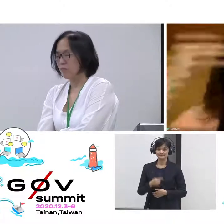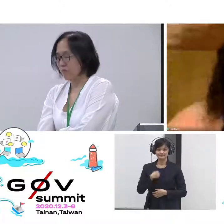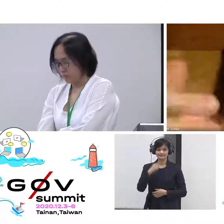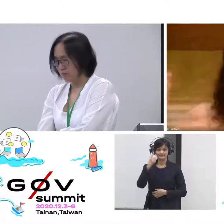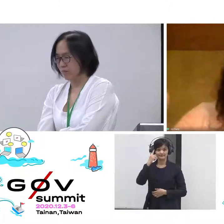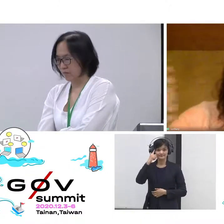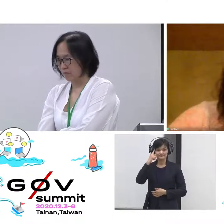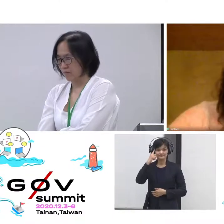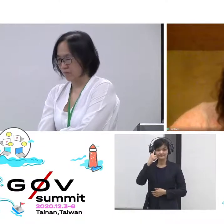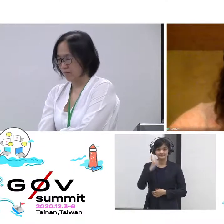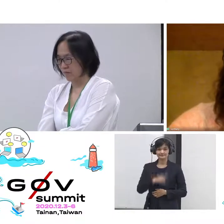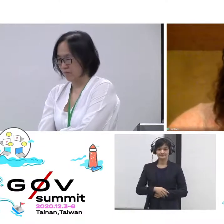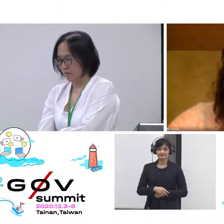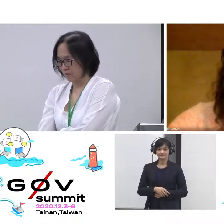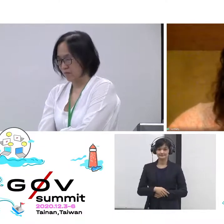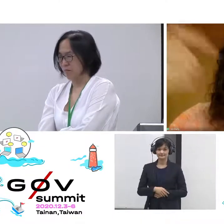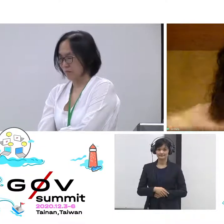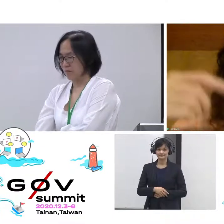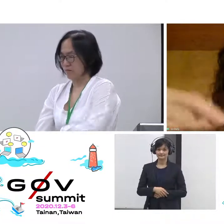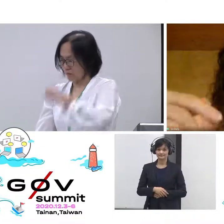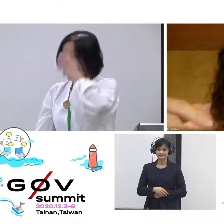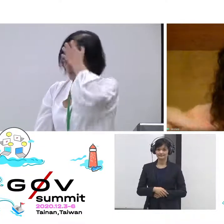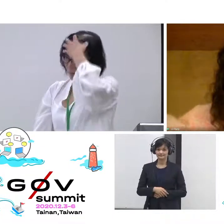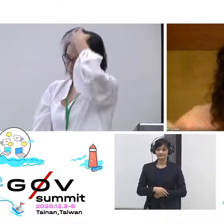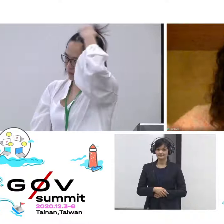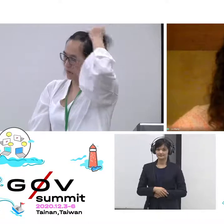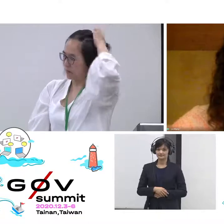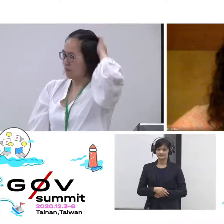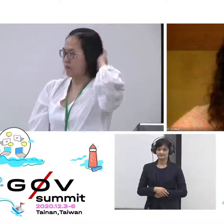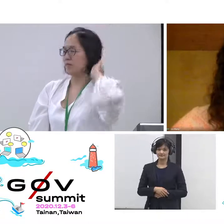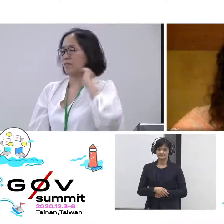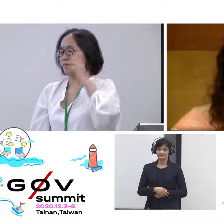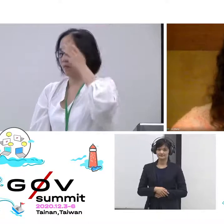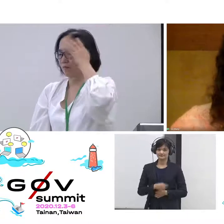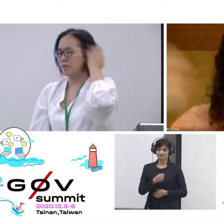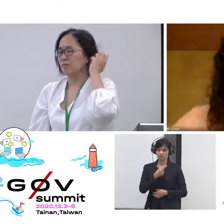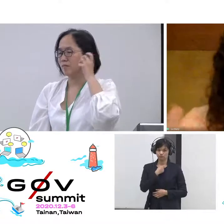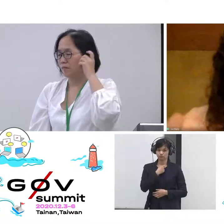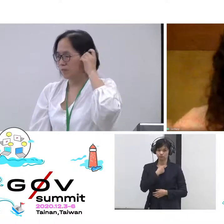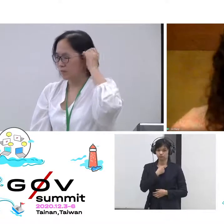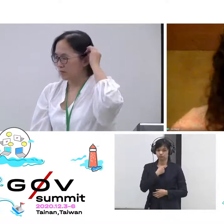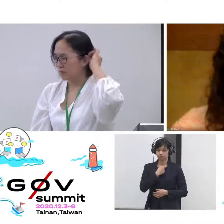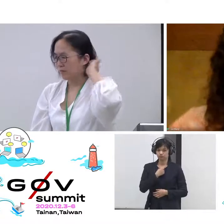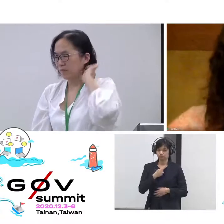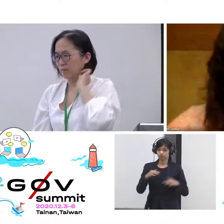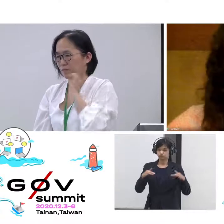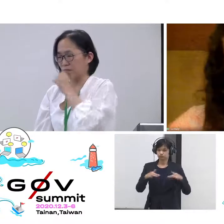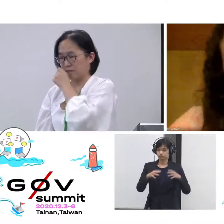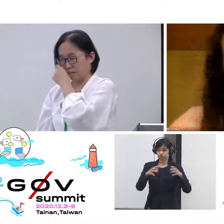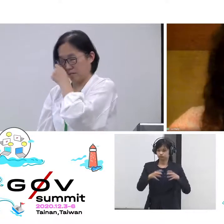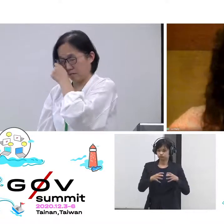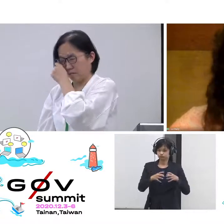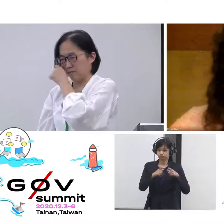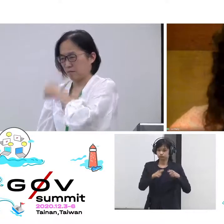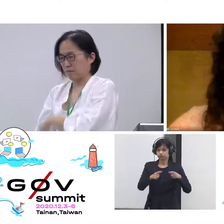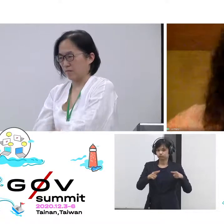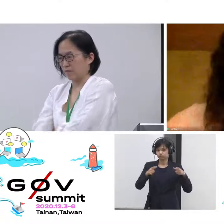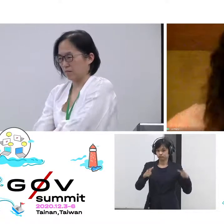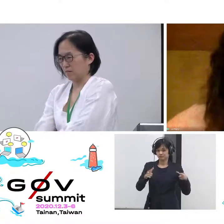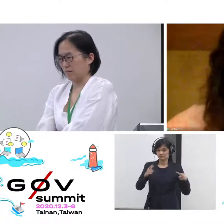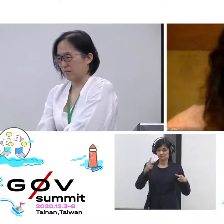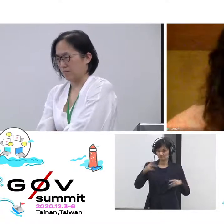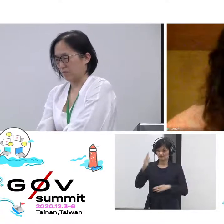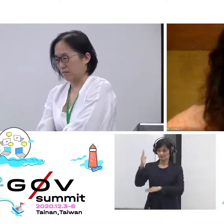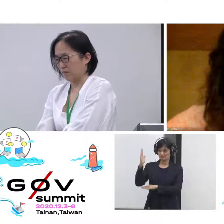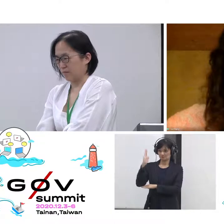to pressure the government to upgrade their own processes which is that the government probably with an